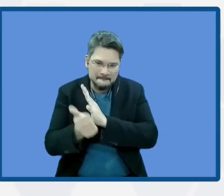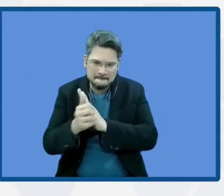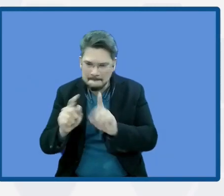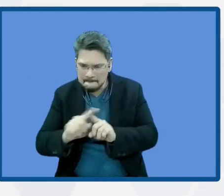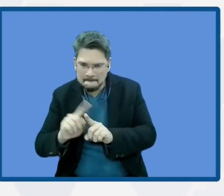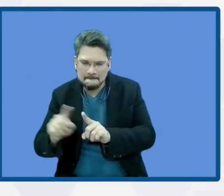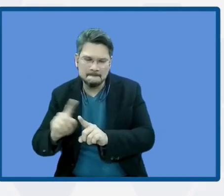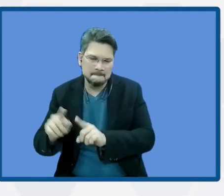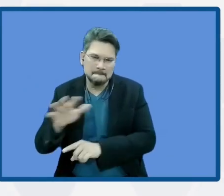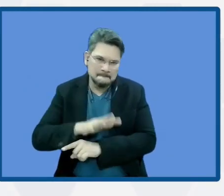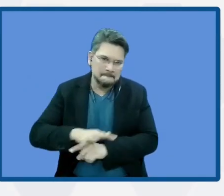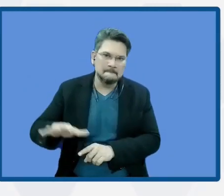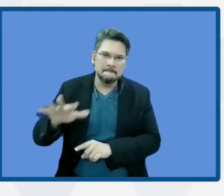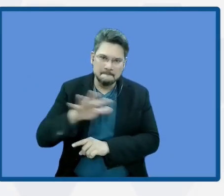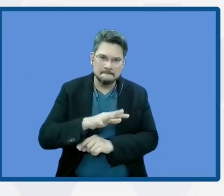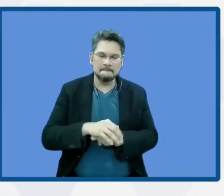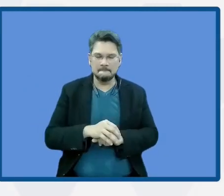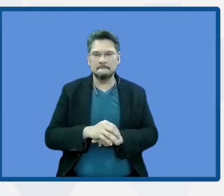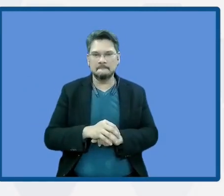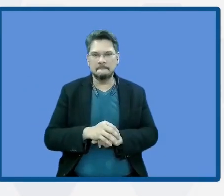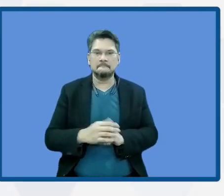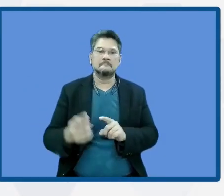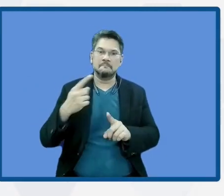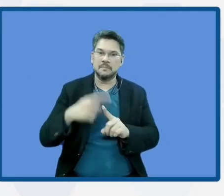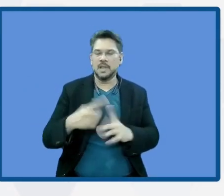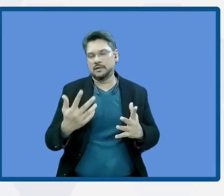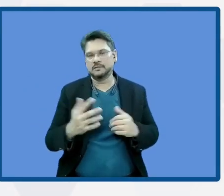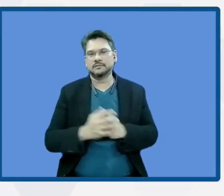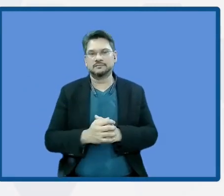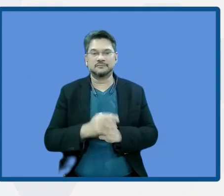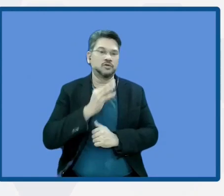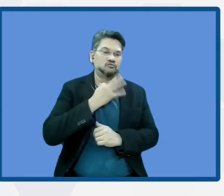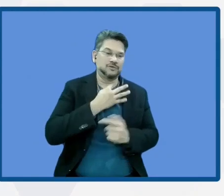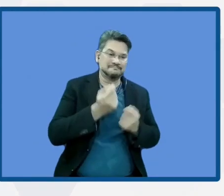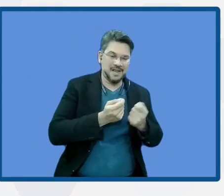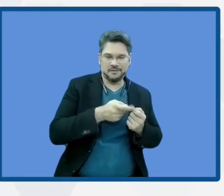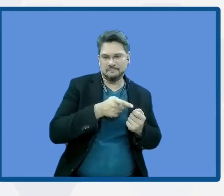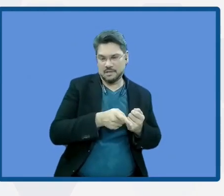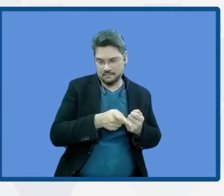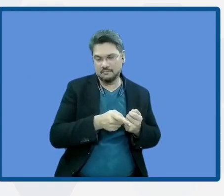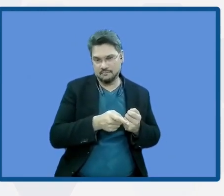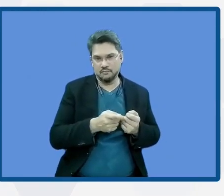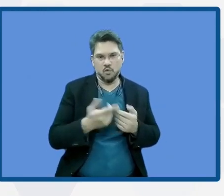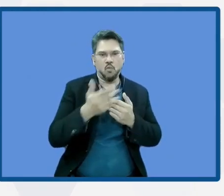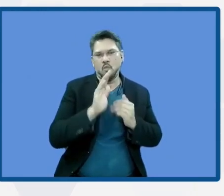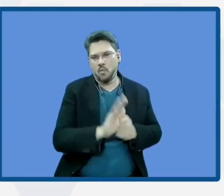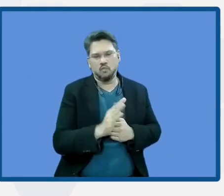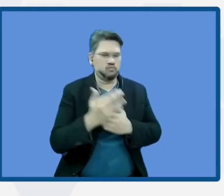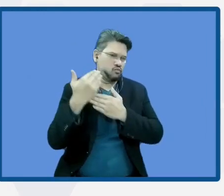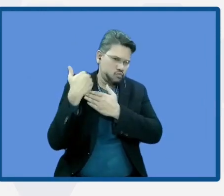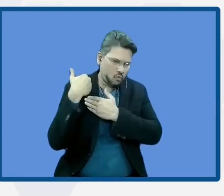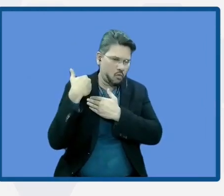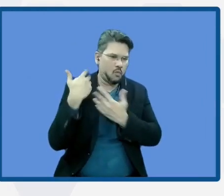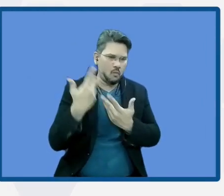of the risk management and how this could be included for